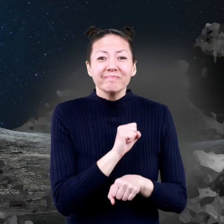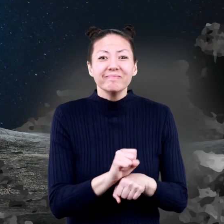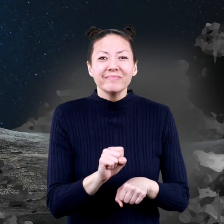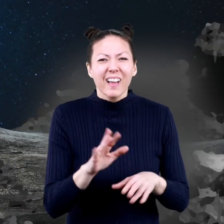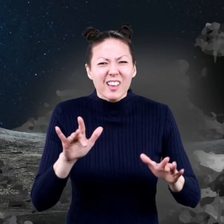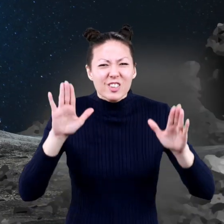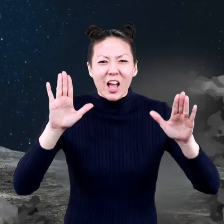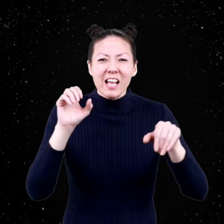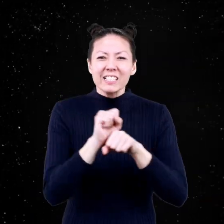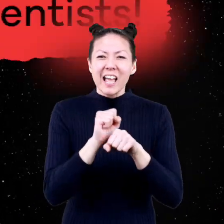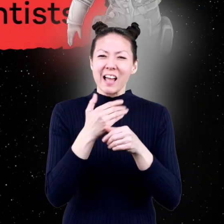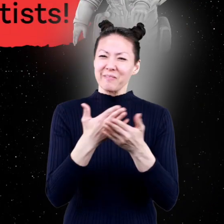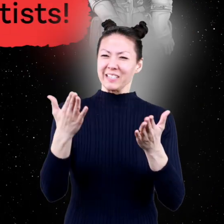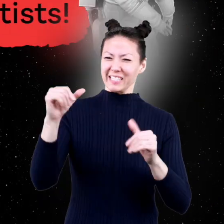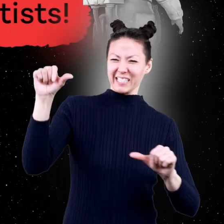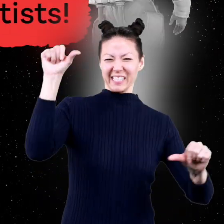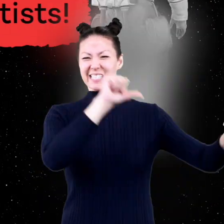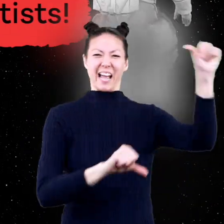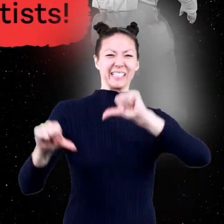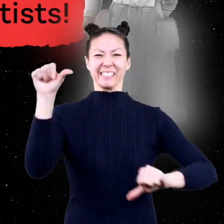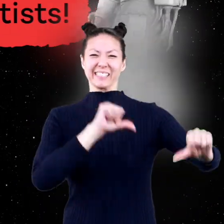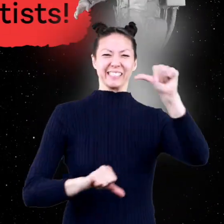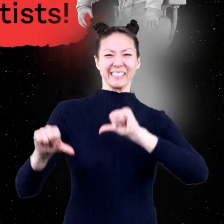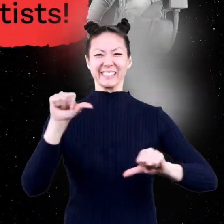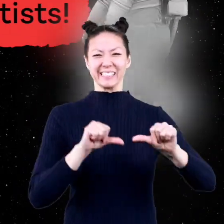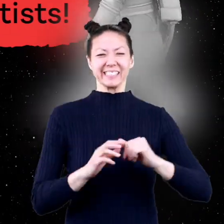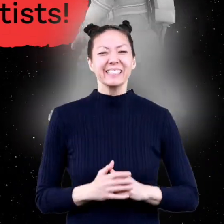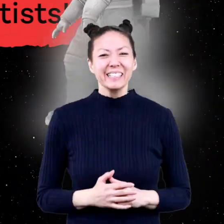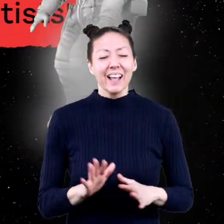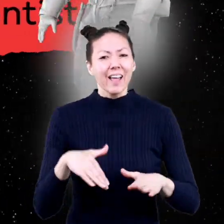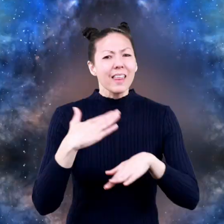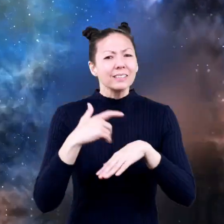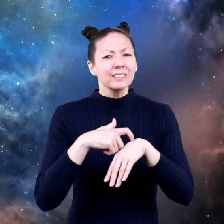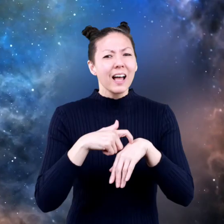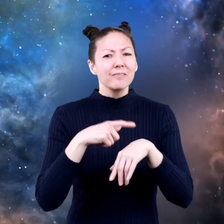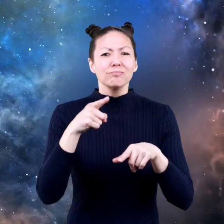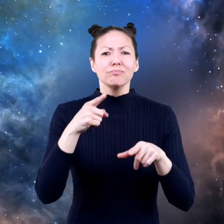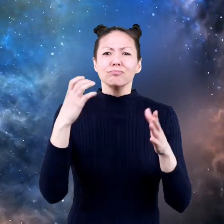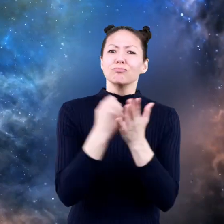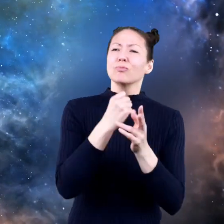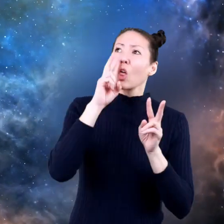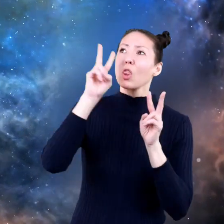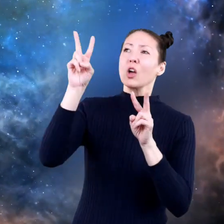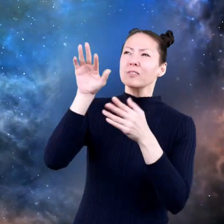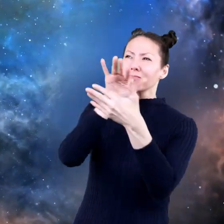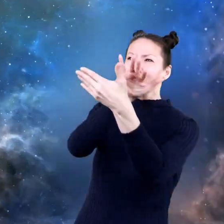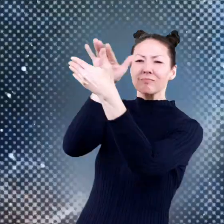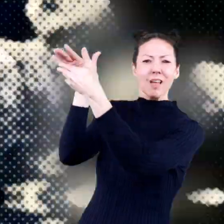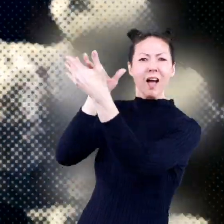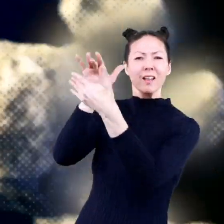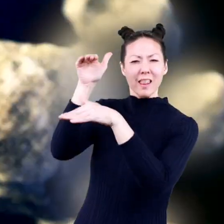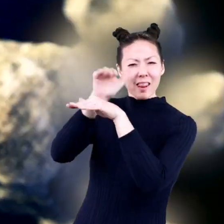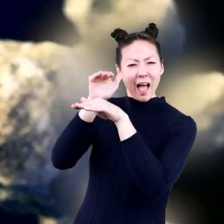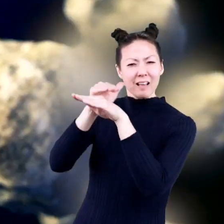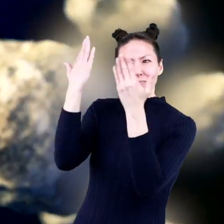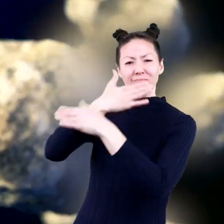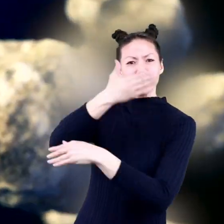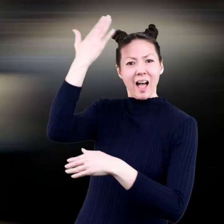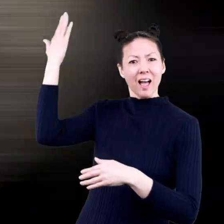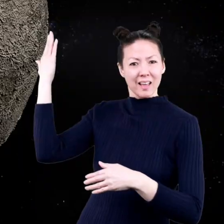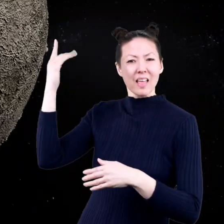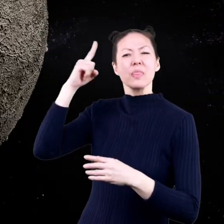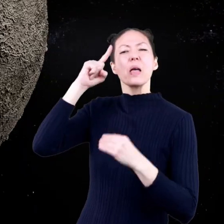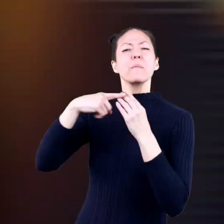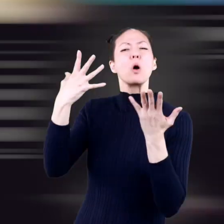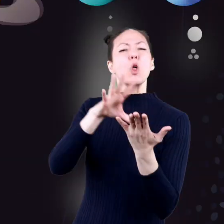True! Great job, celestial scientists! The next time you have a chance to study the night sky,